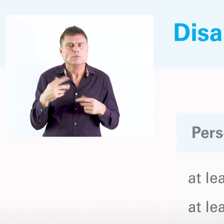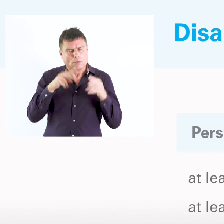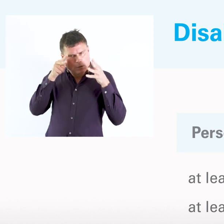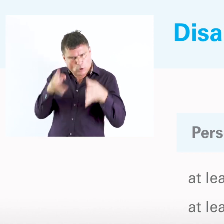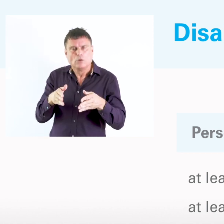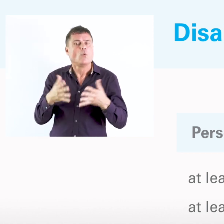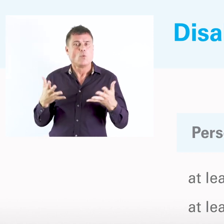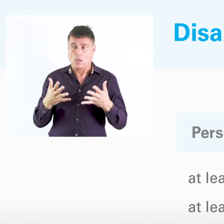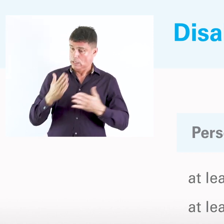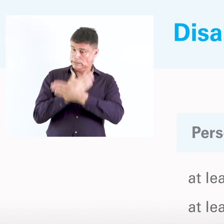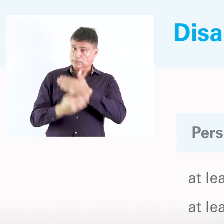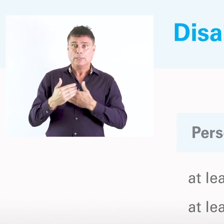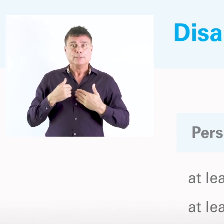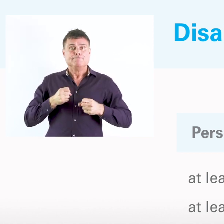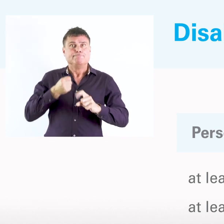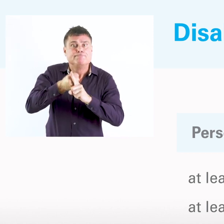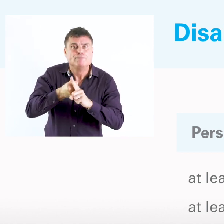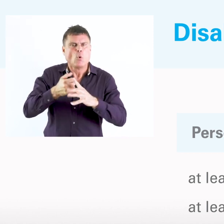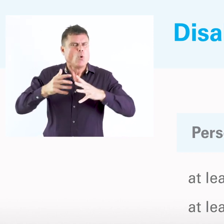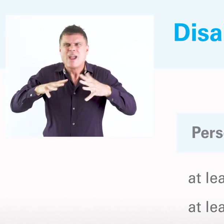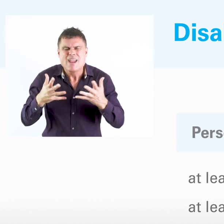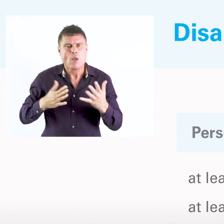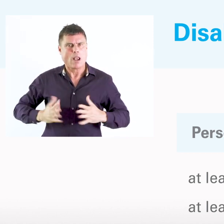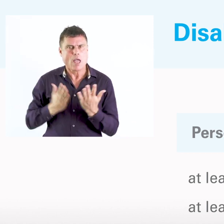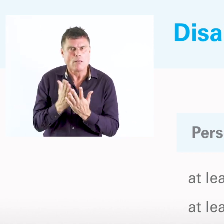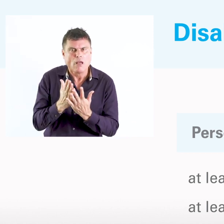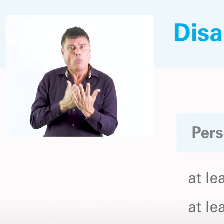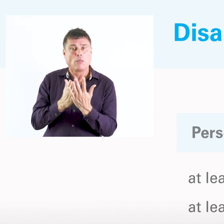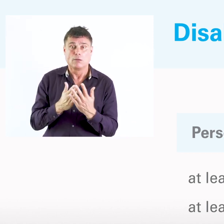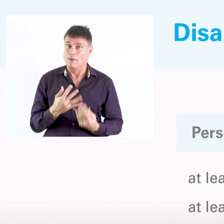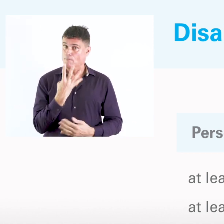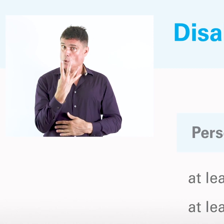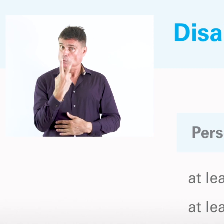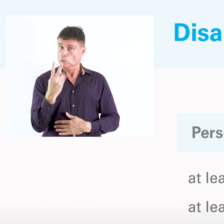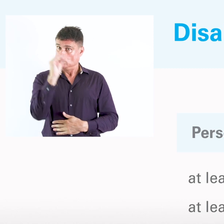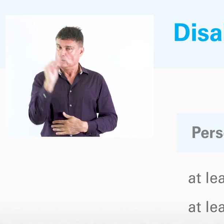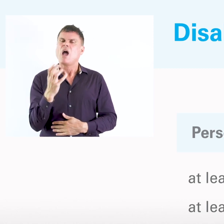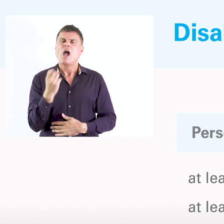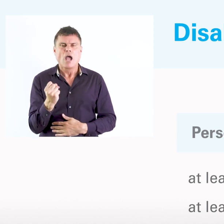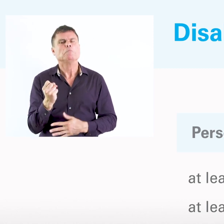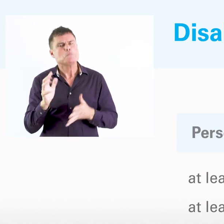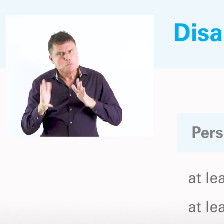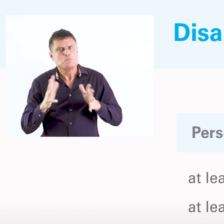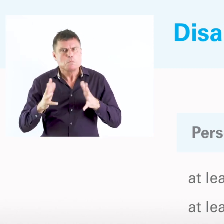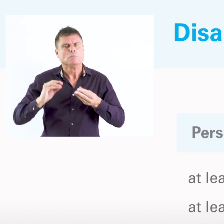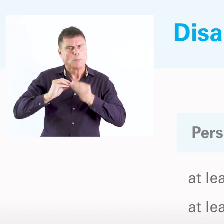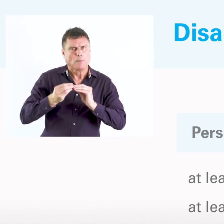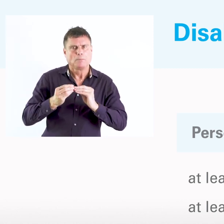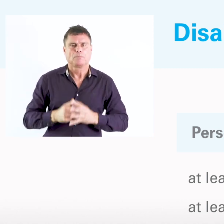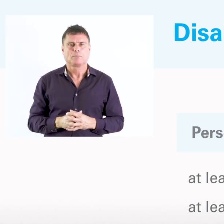quotes because we're only talking about functional difficulty, but the prevalence would be almost 42 percent.